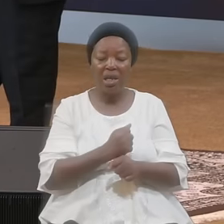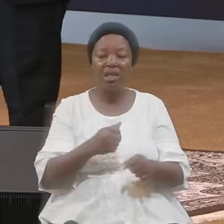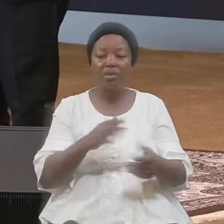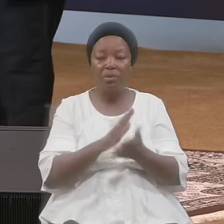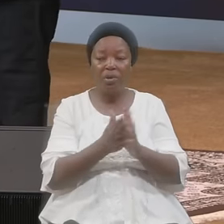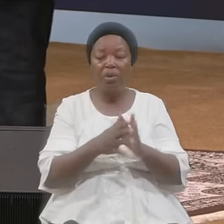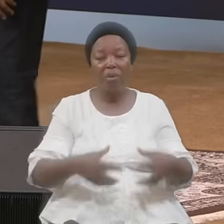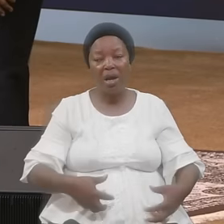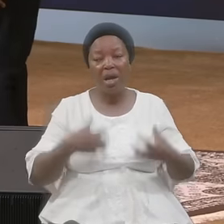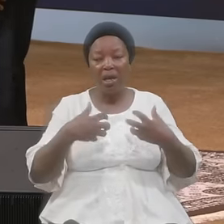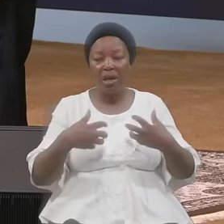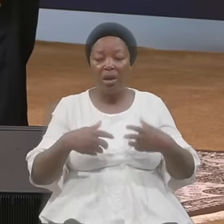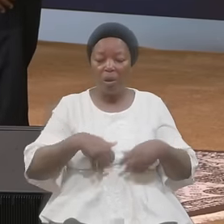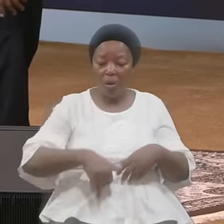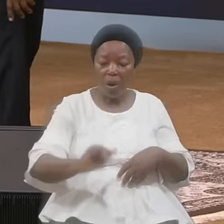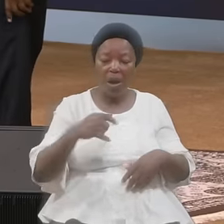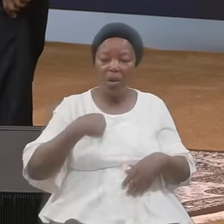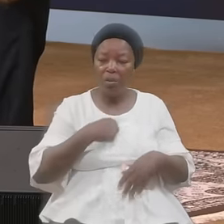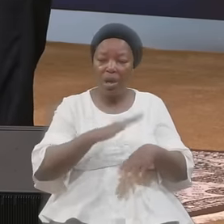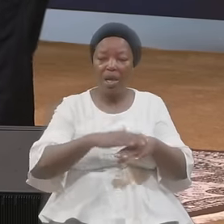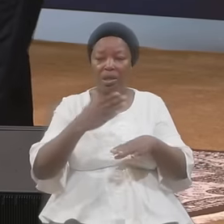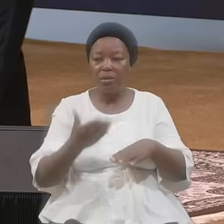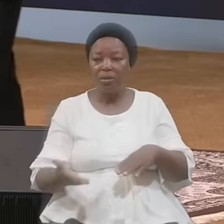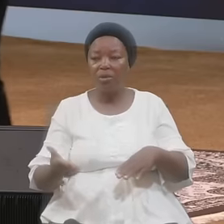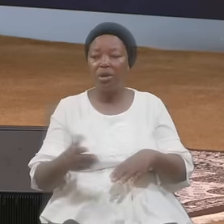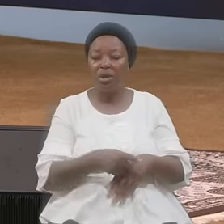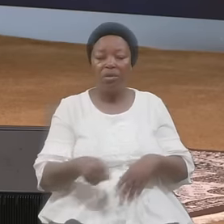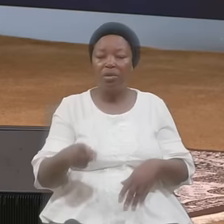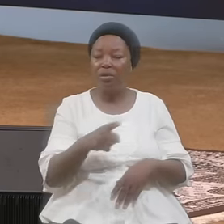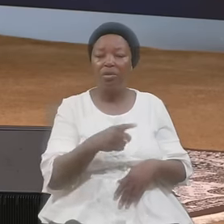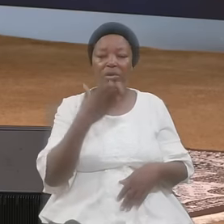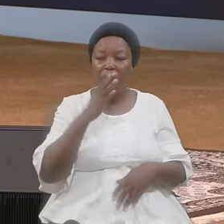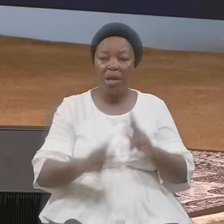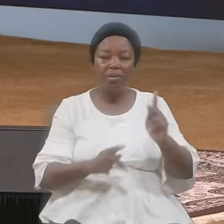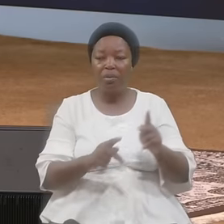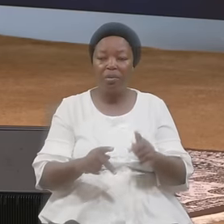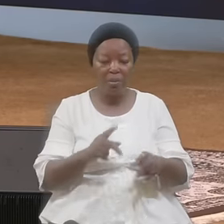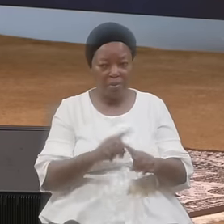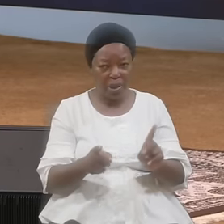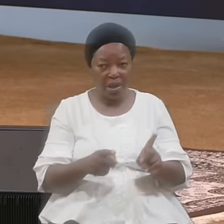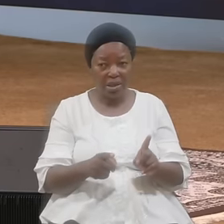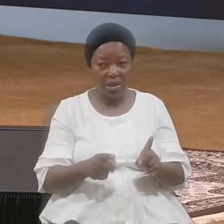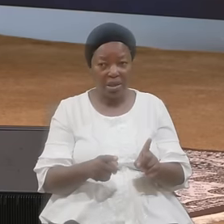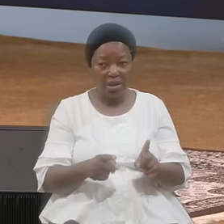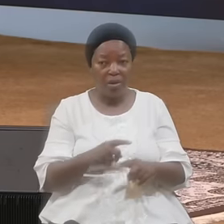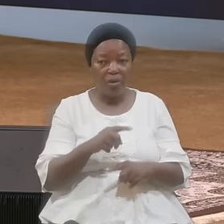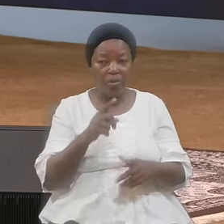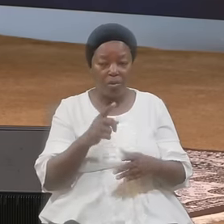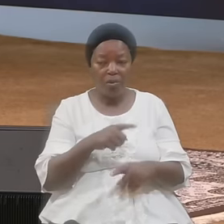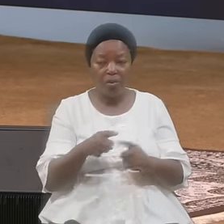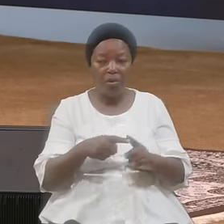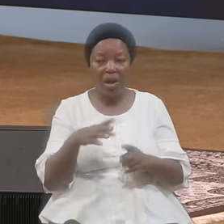While We Expose Those Frusters But For The Apostle Said